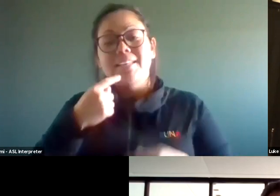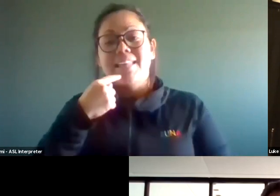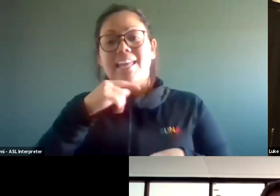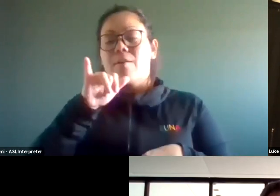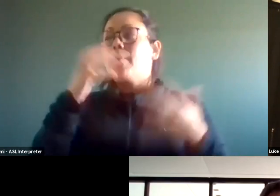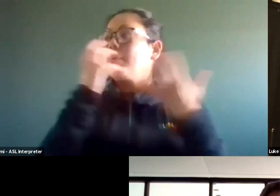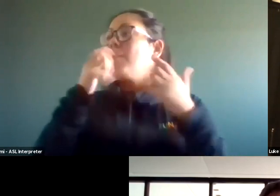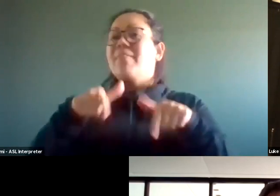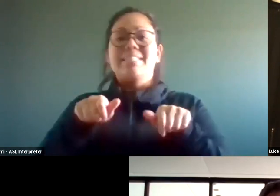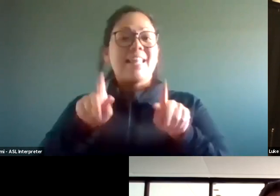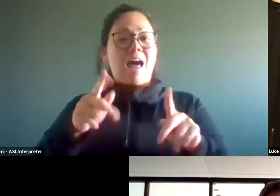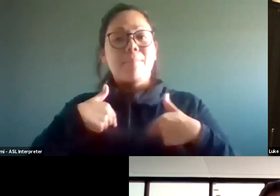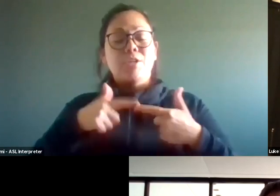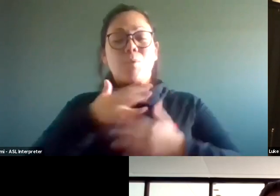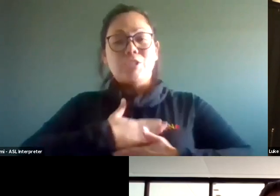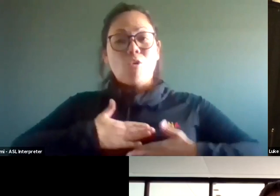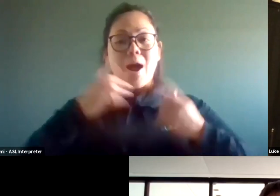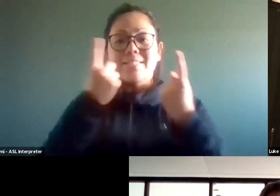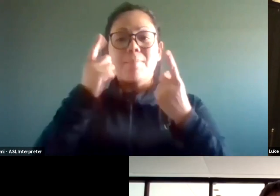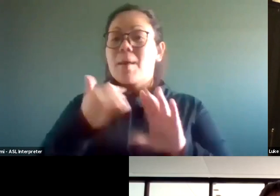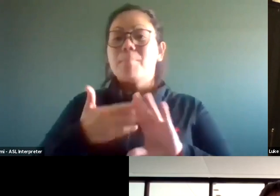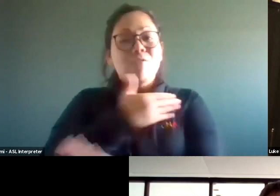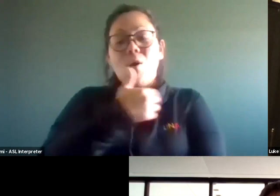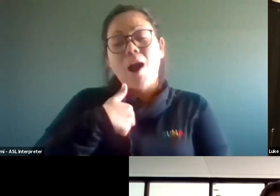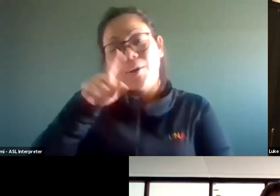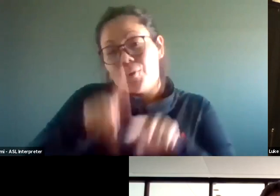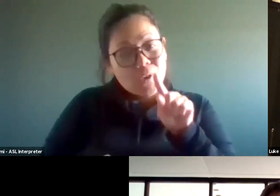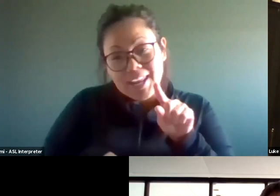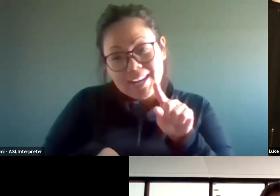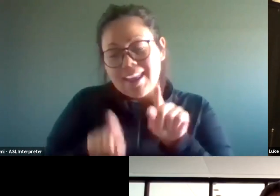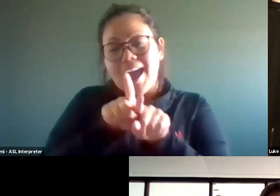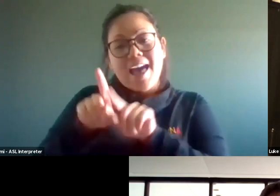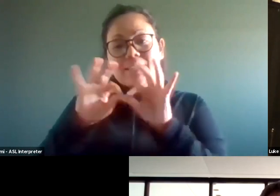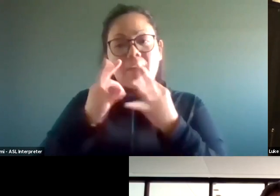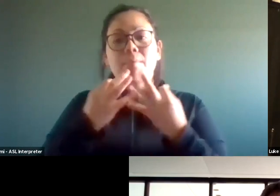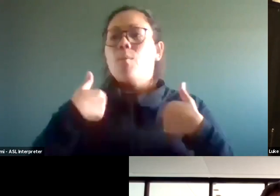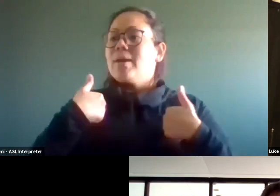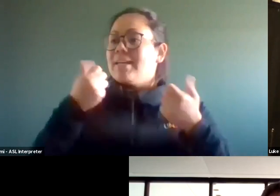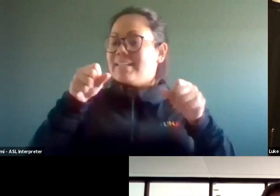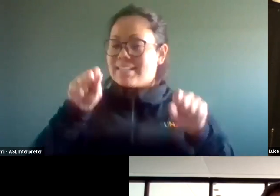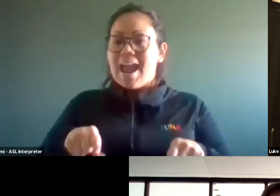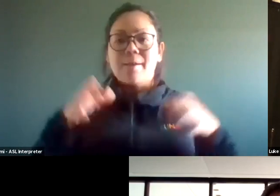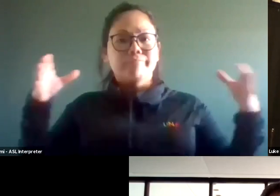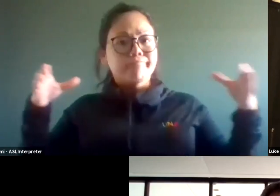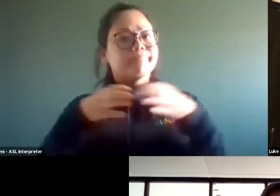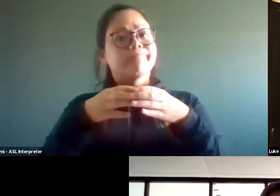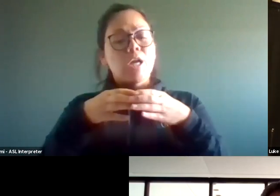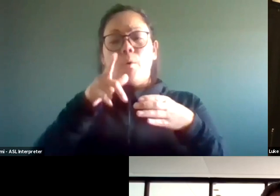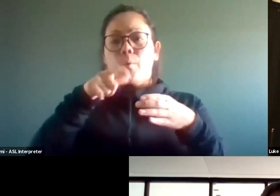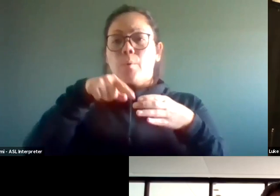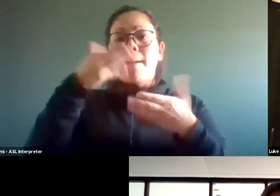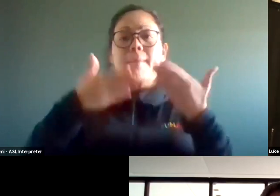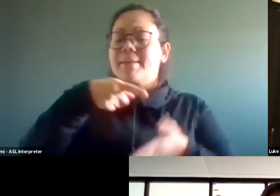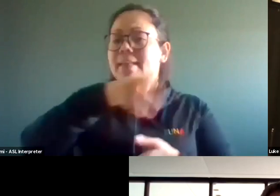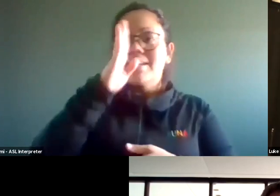us to enjoy something that we never would together as a family. We are able to get individuals who may never have seen a ballet